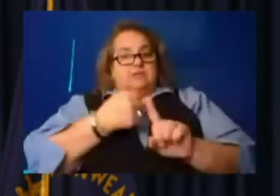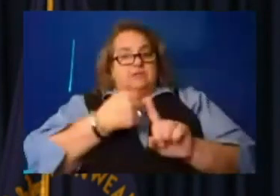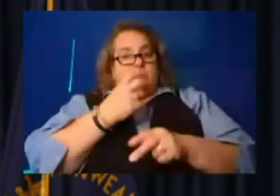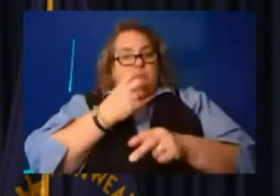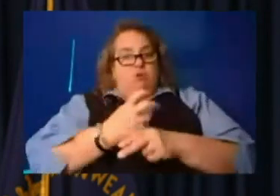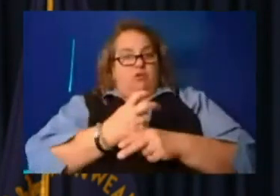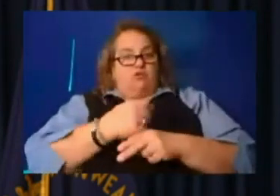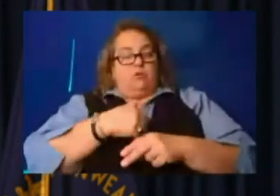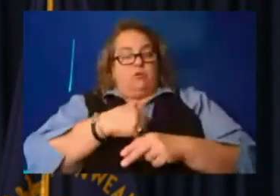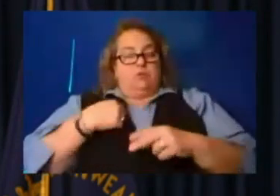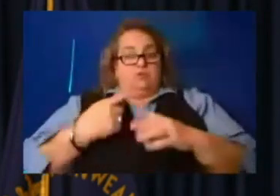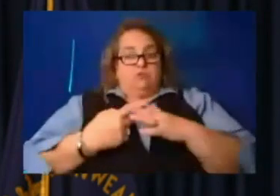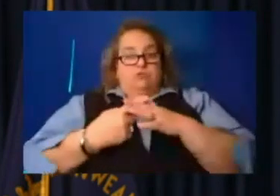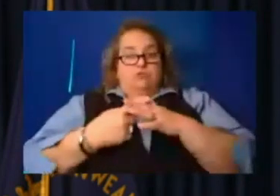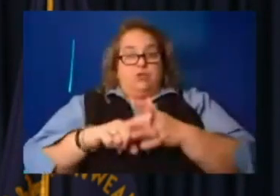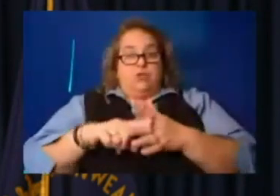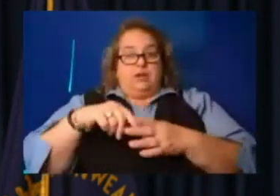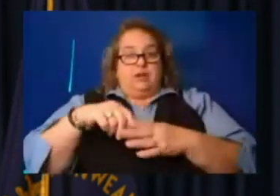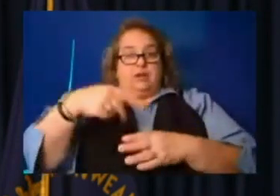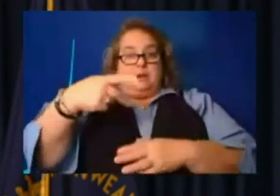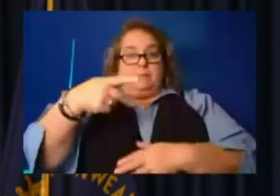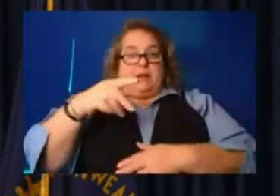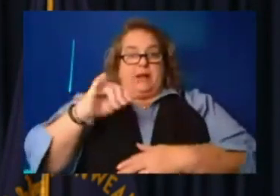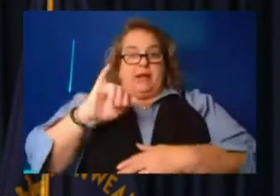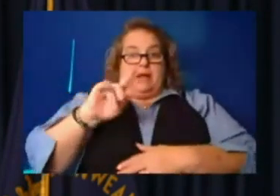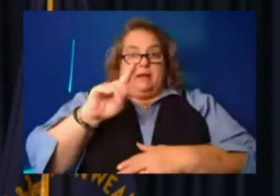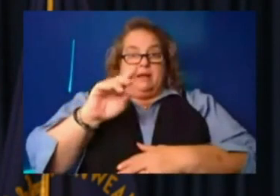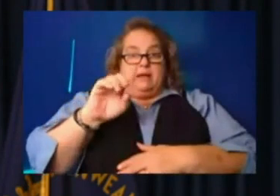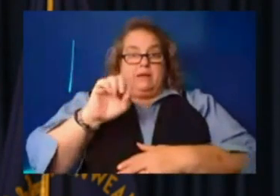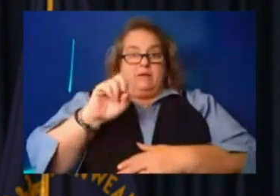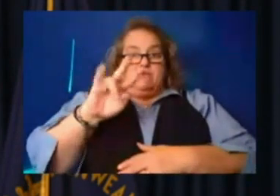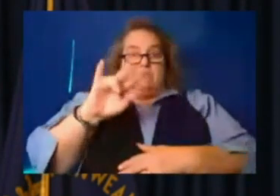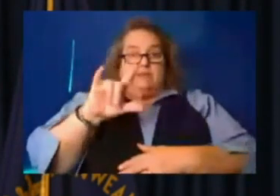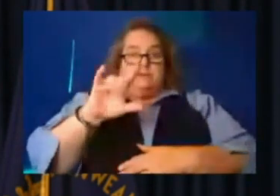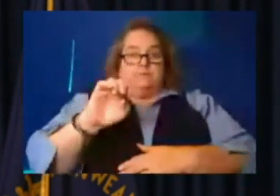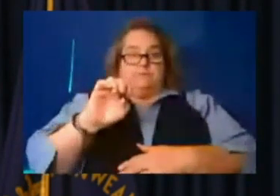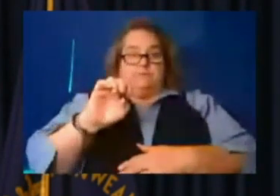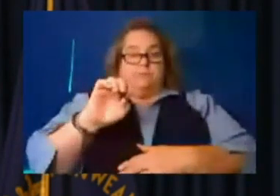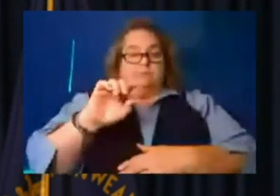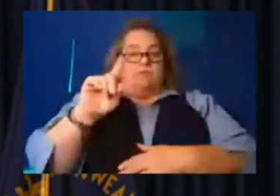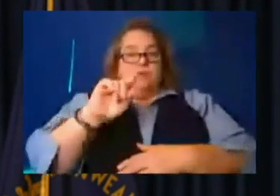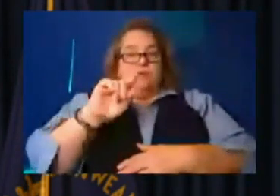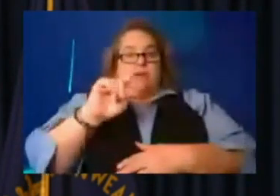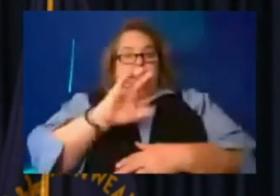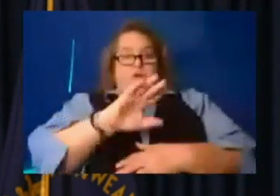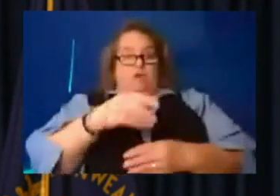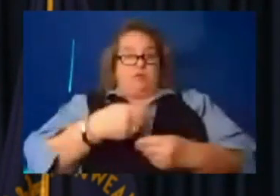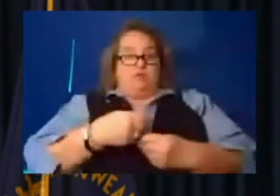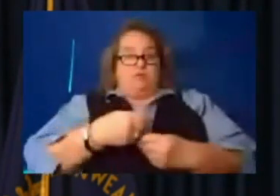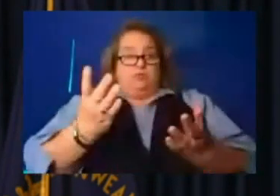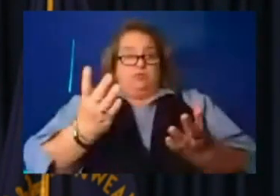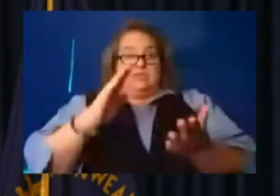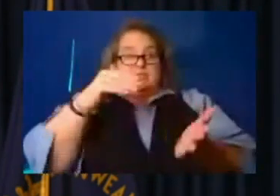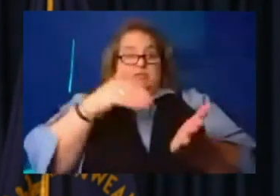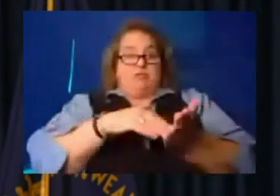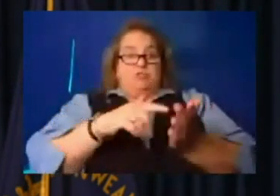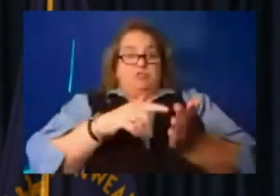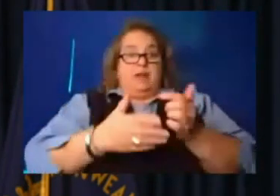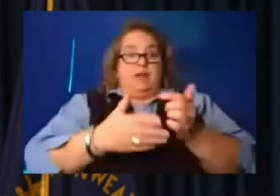in Pikeville where their distribution center to help people is, unsurprisingly,